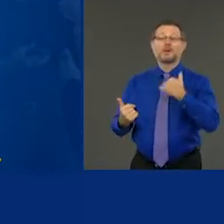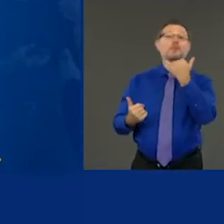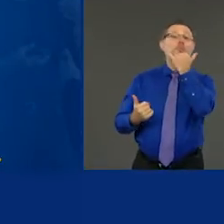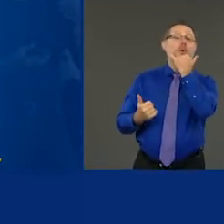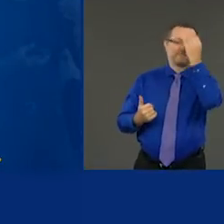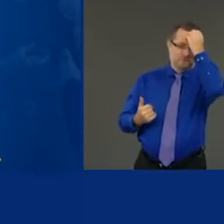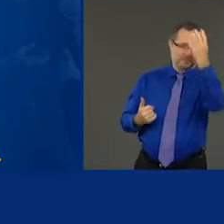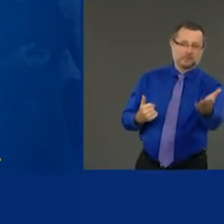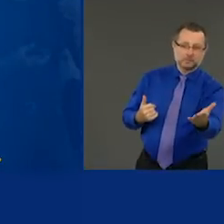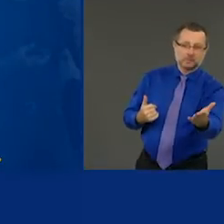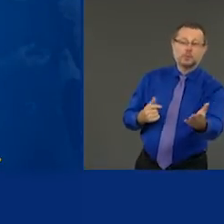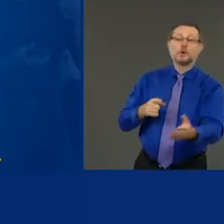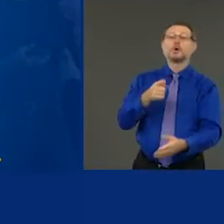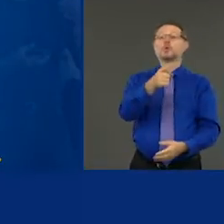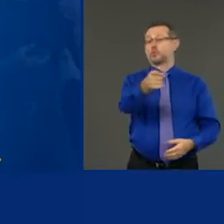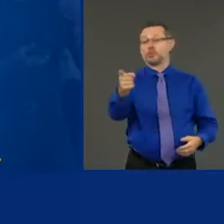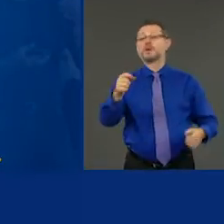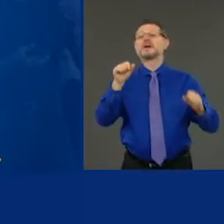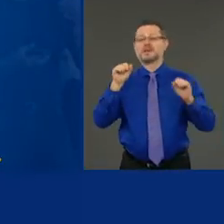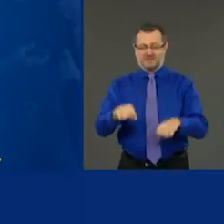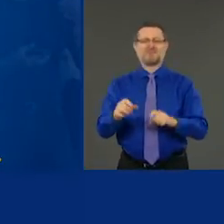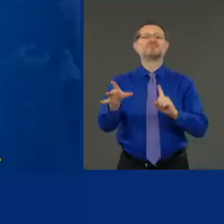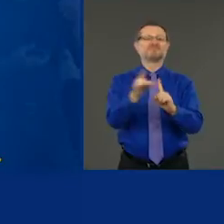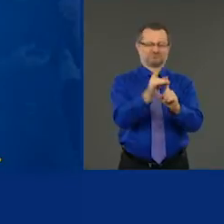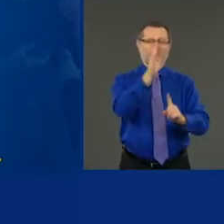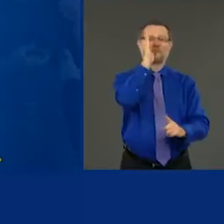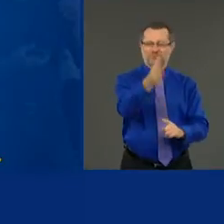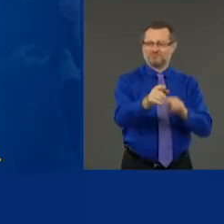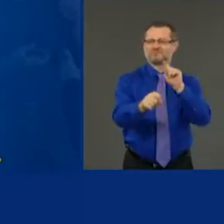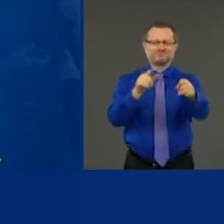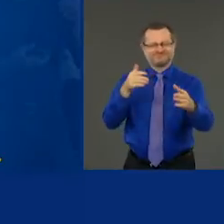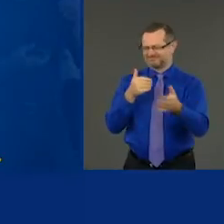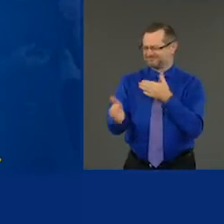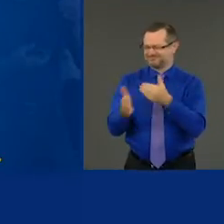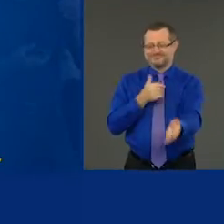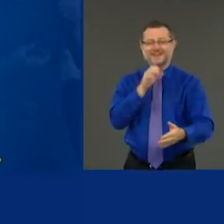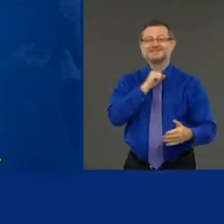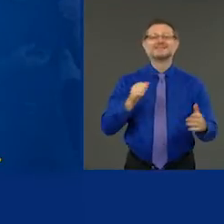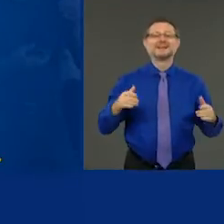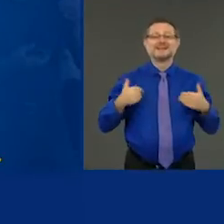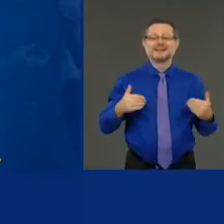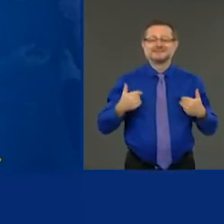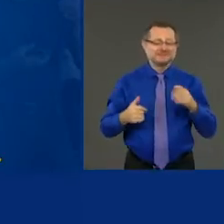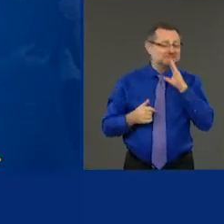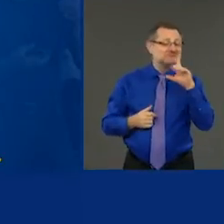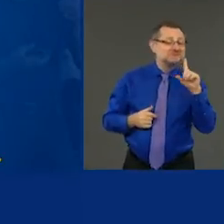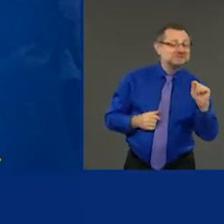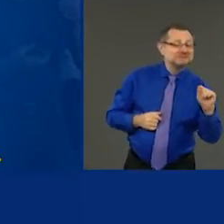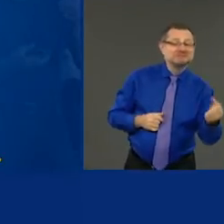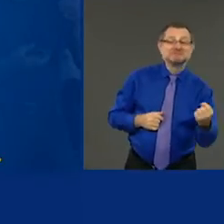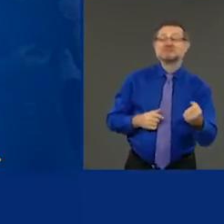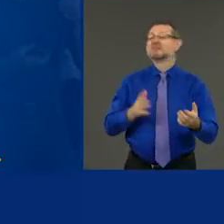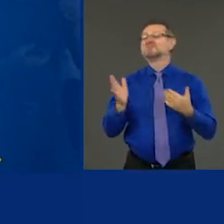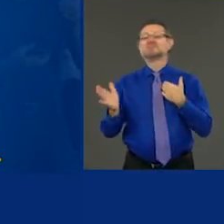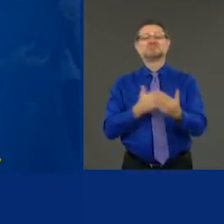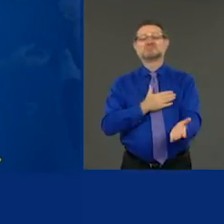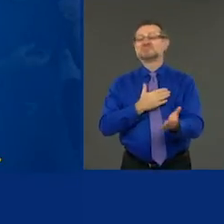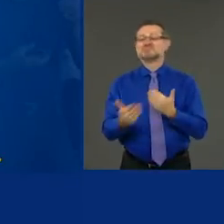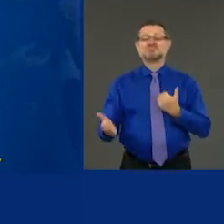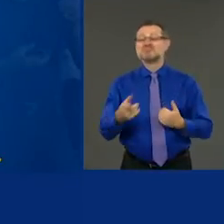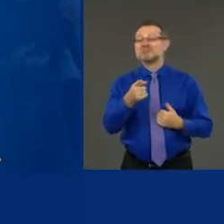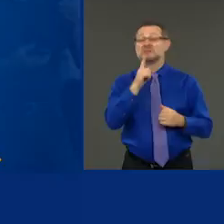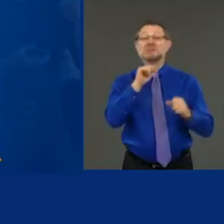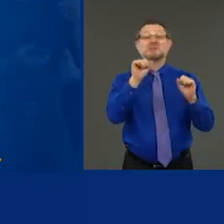You can get sick in your 20s. You can get sick. You can die in your